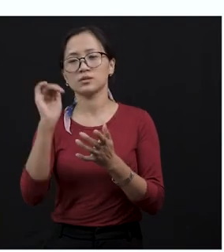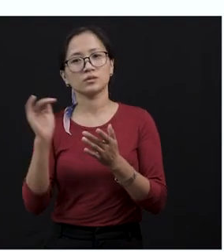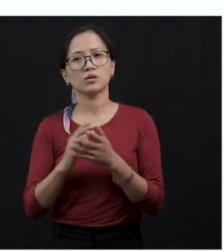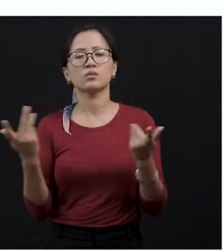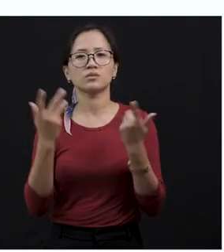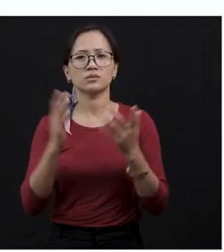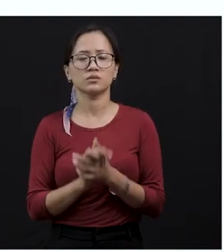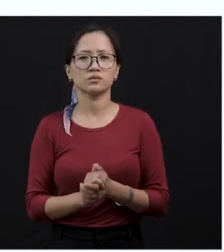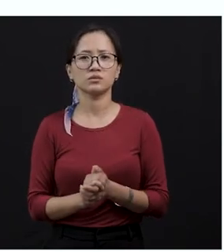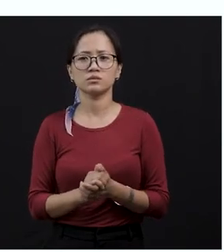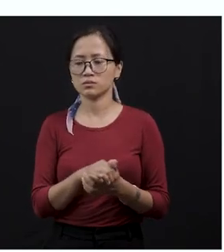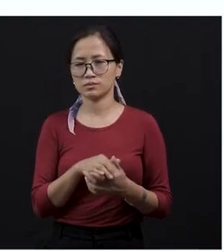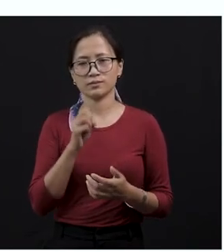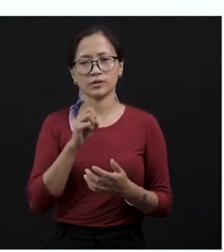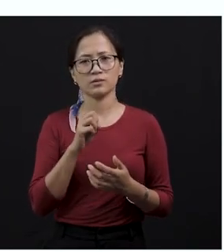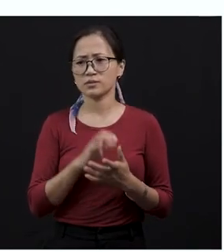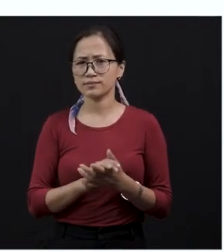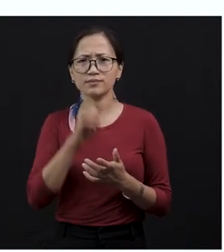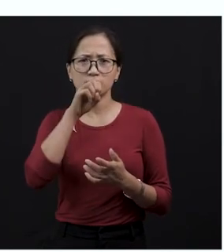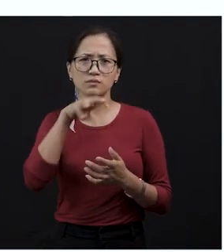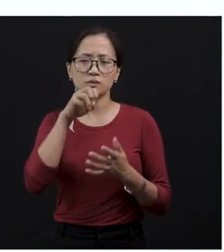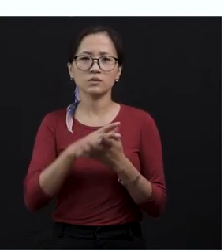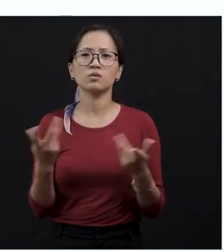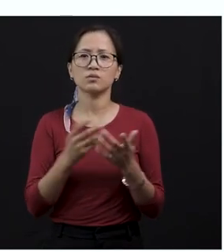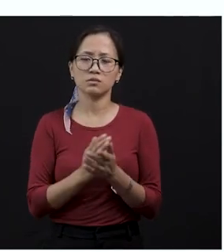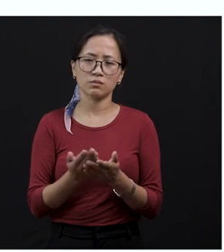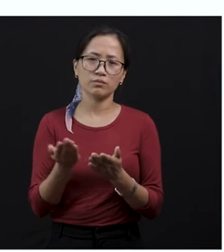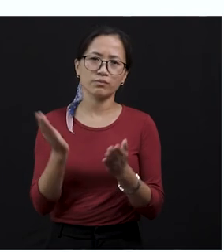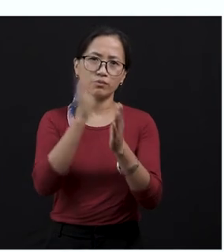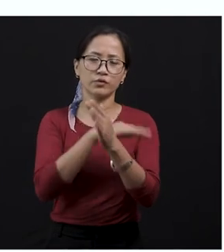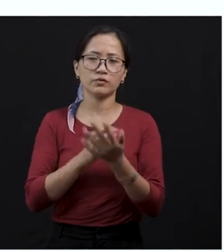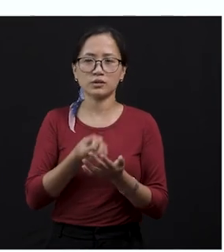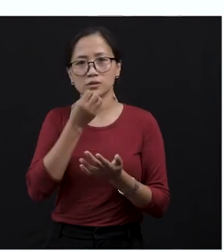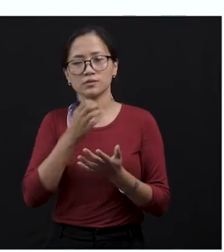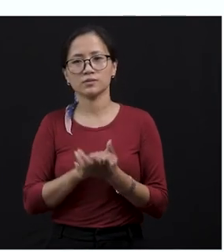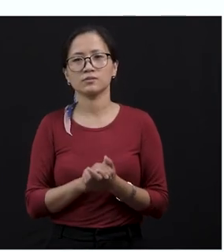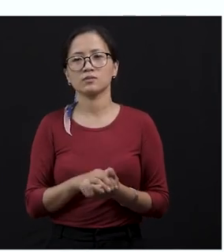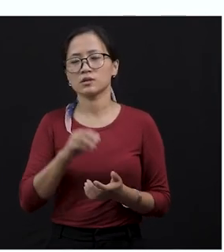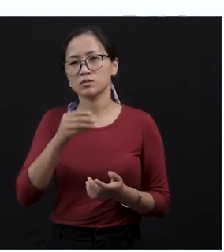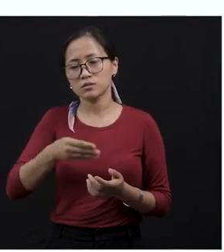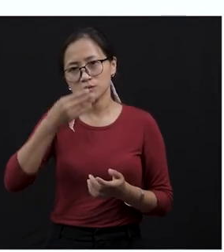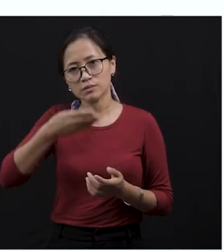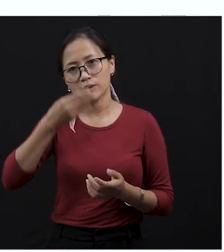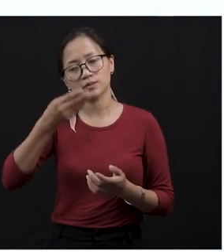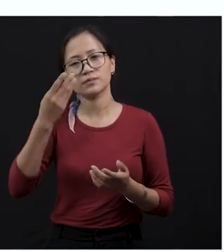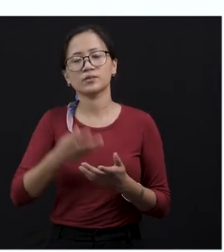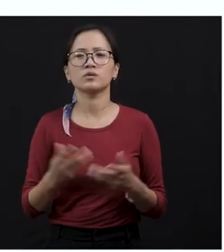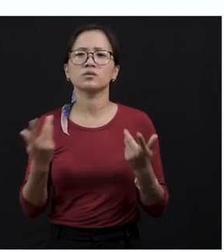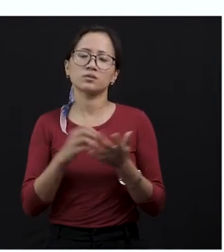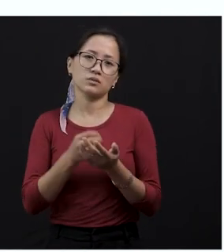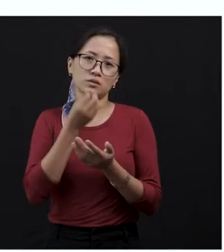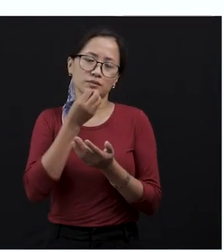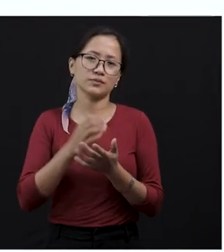food, what does a dog do? It would sniff. That means it would sniff the food with its nose and then see whether the food can